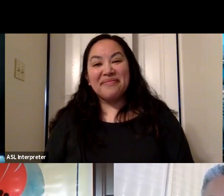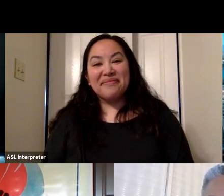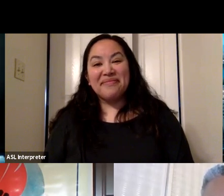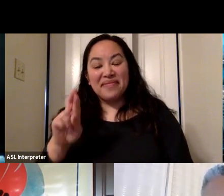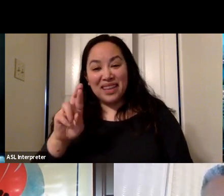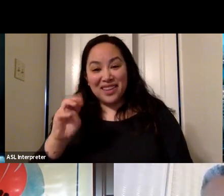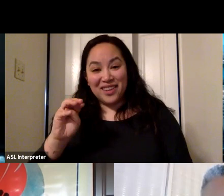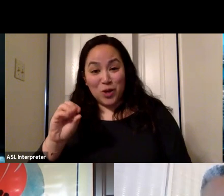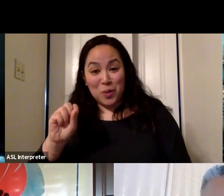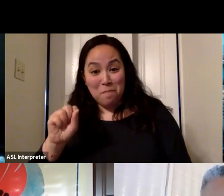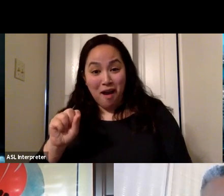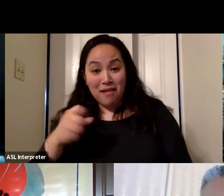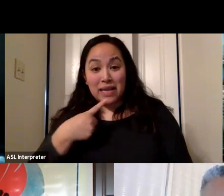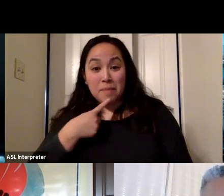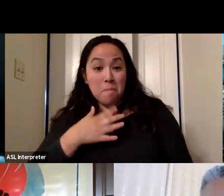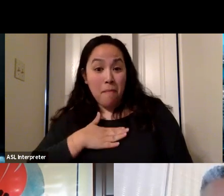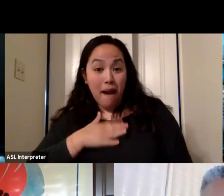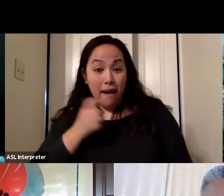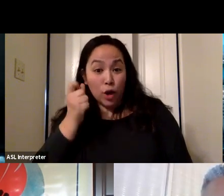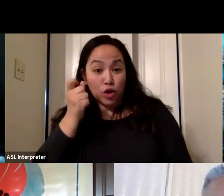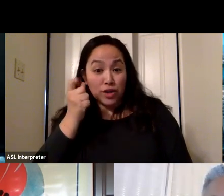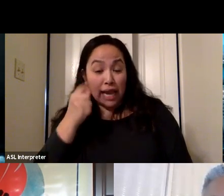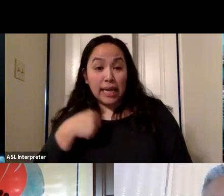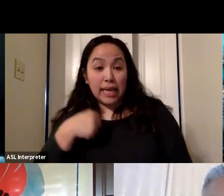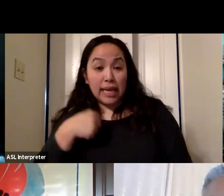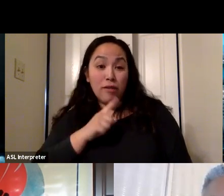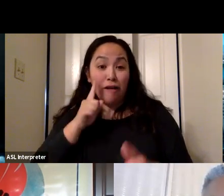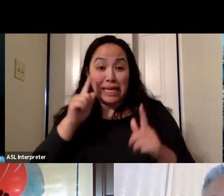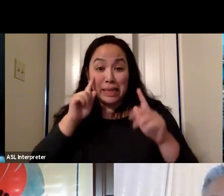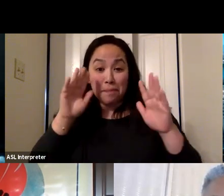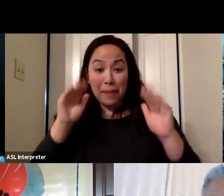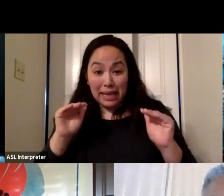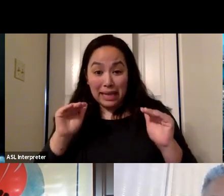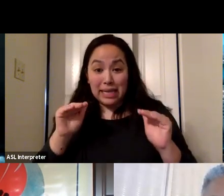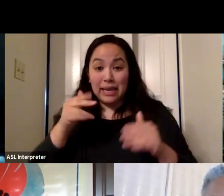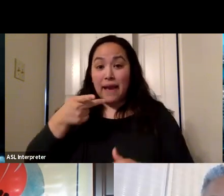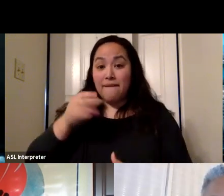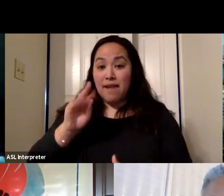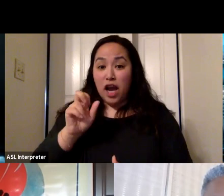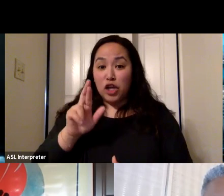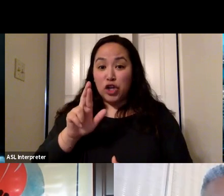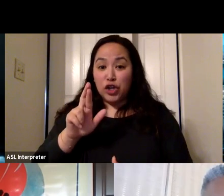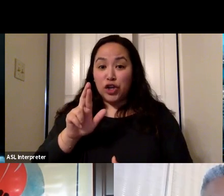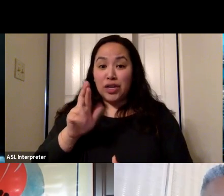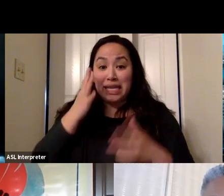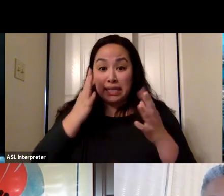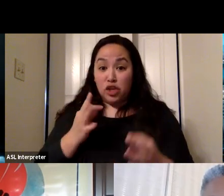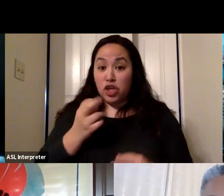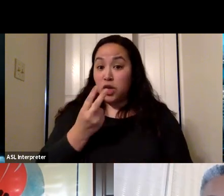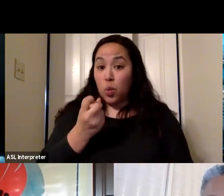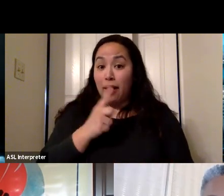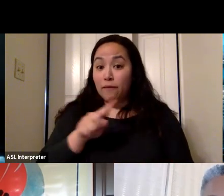My understanding is we're expecting a decision on the Pfizer vaccine for 12 to 15 year olds